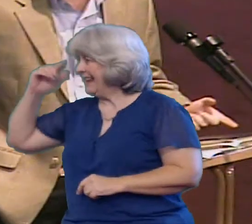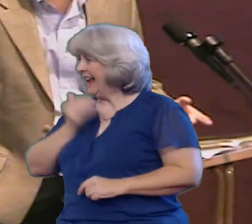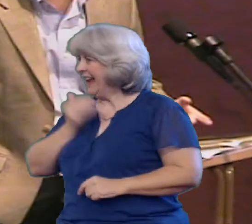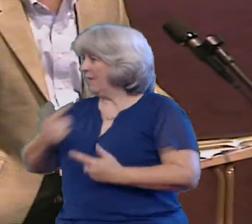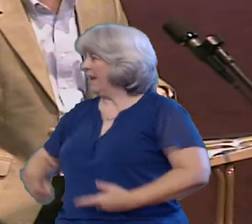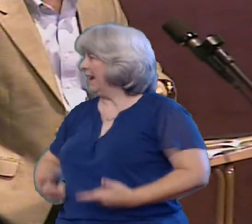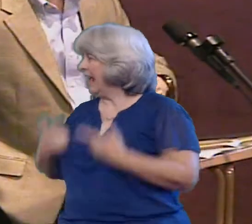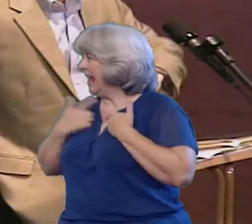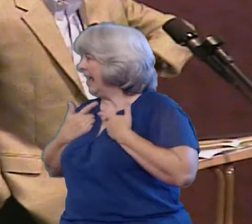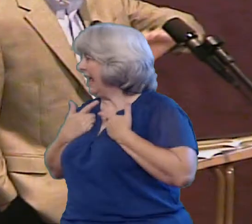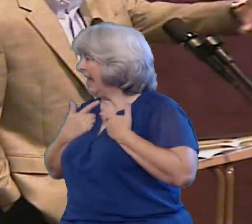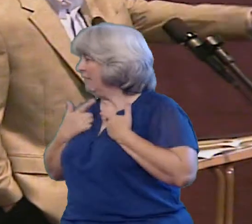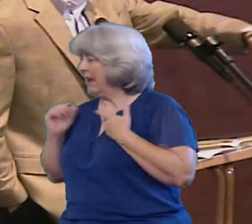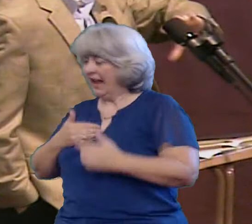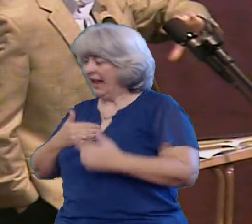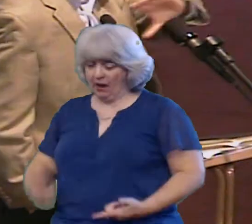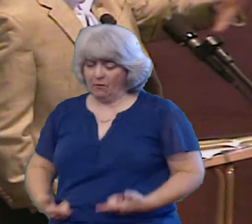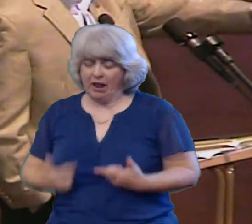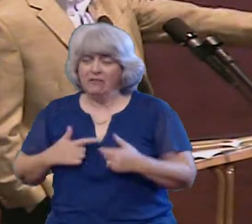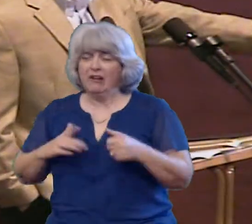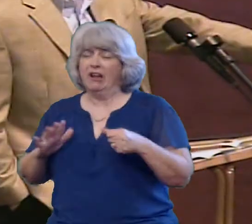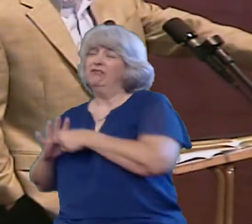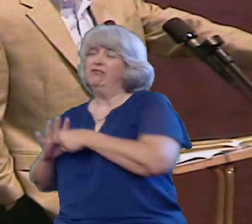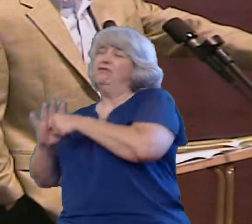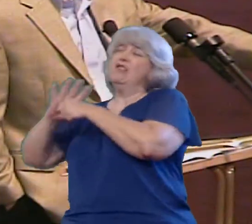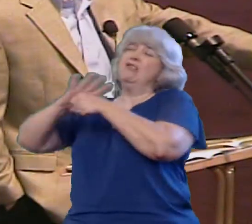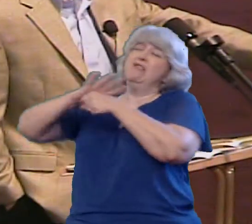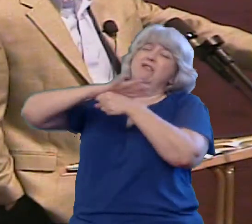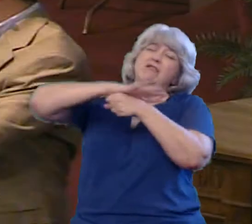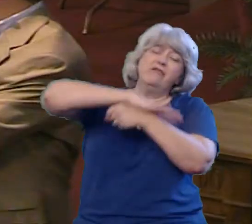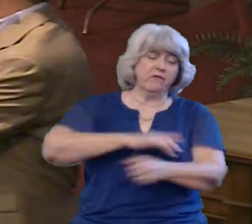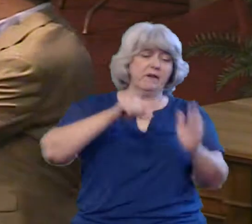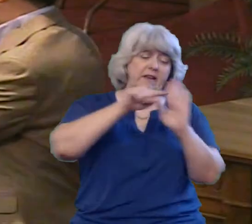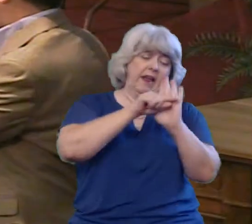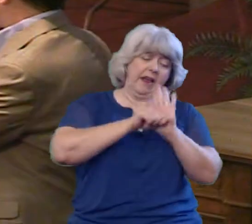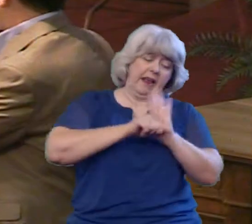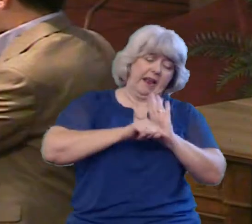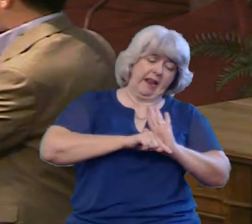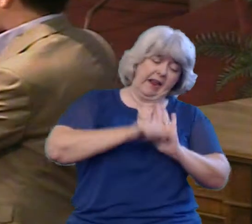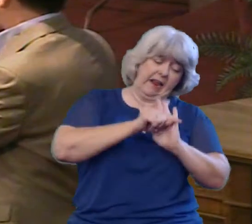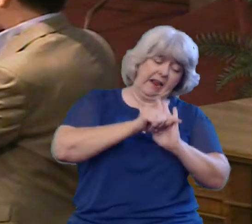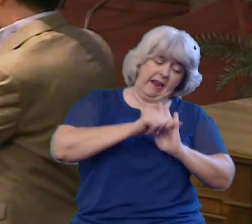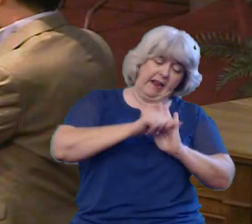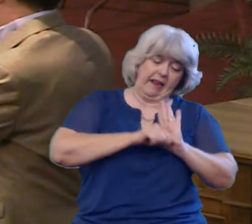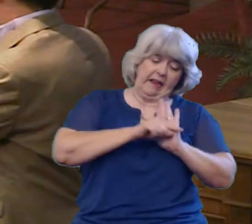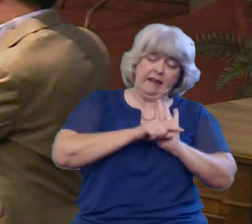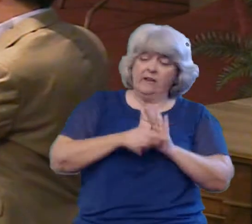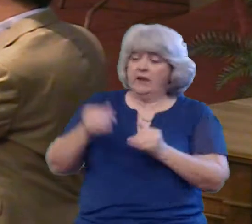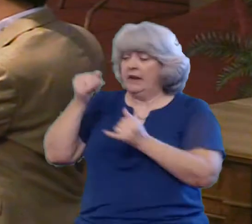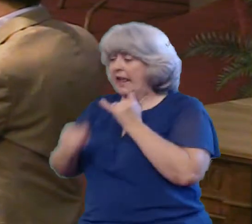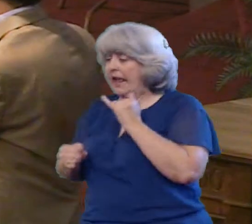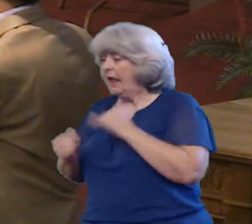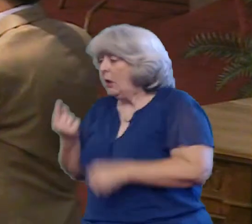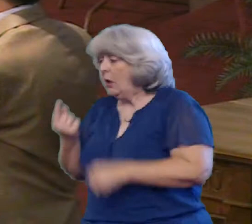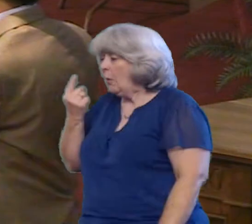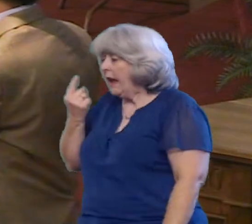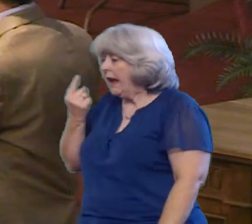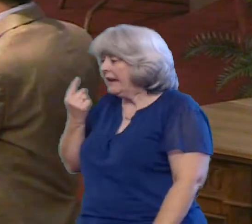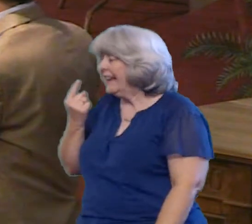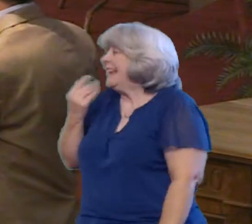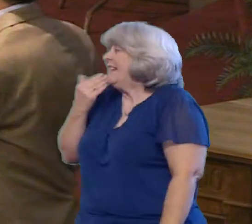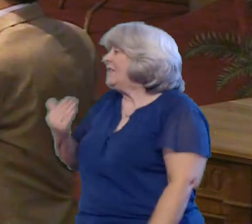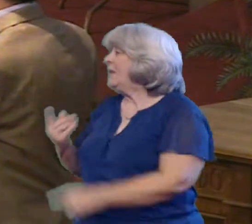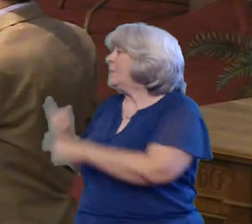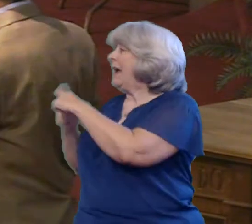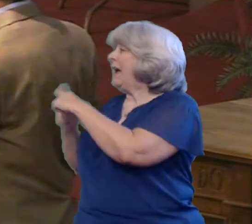minutes and that's all our life is about is about that negative and And and don't really focus on the last two minutes. That's positive and